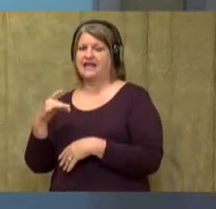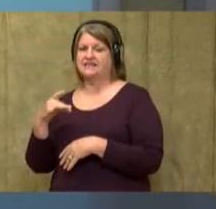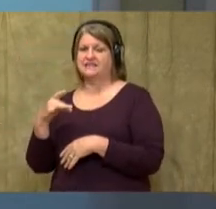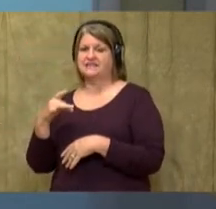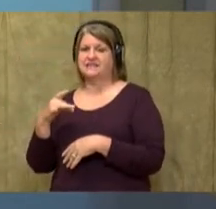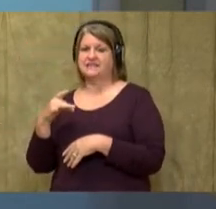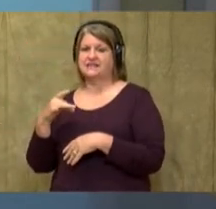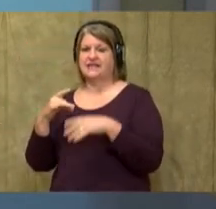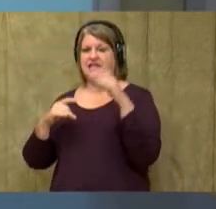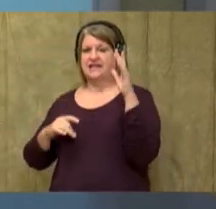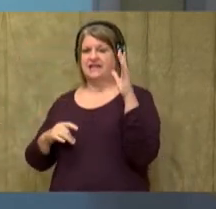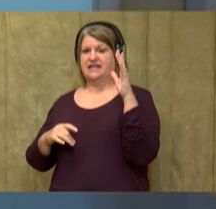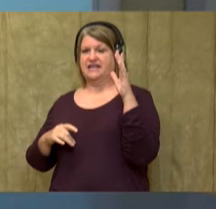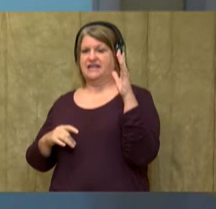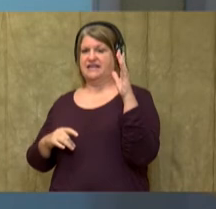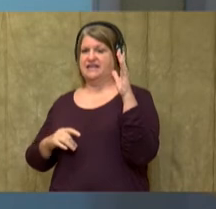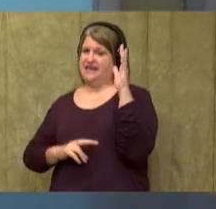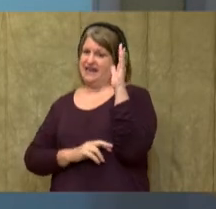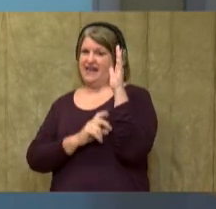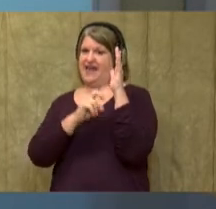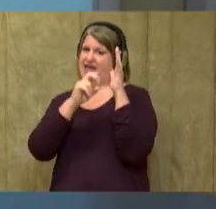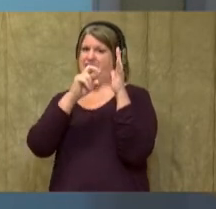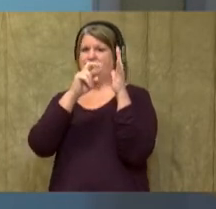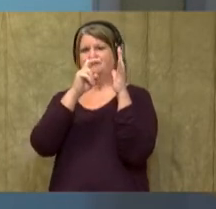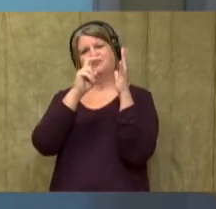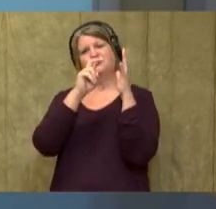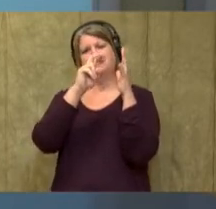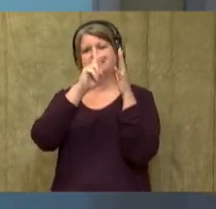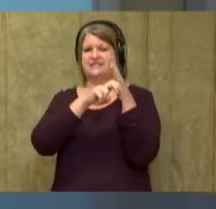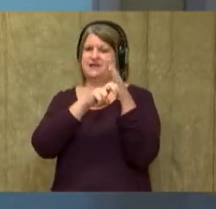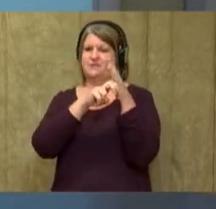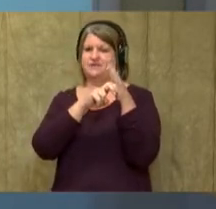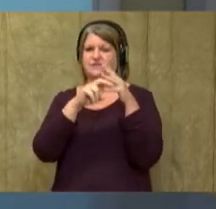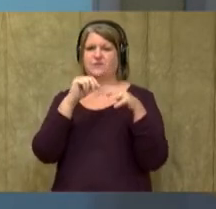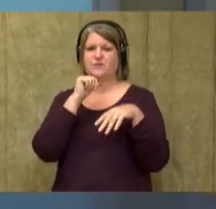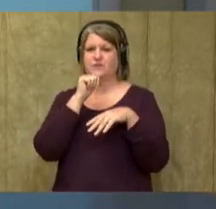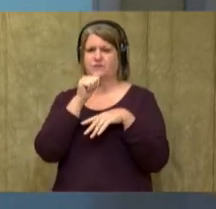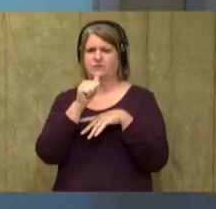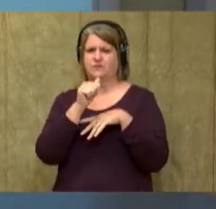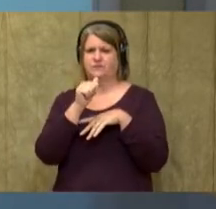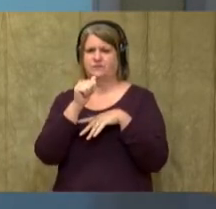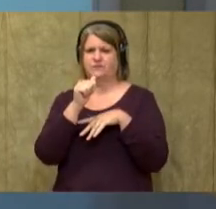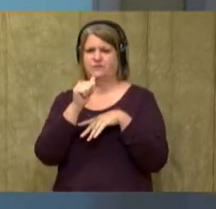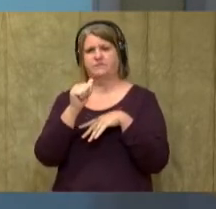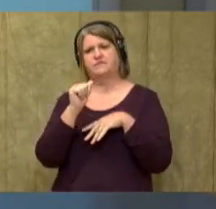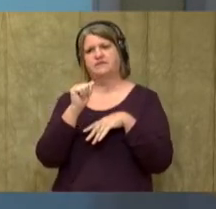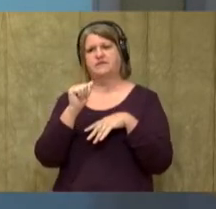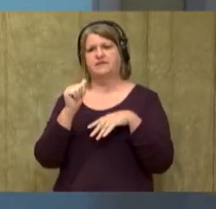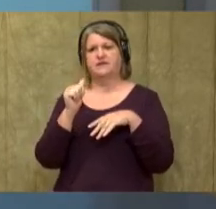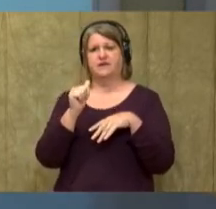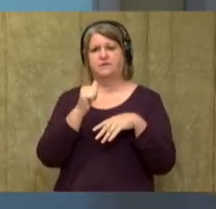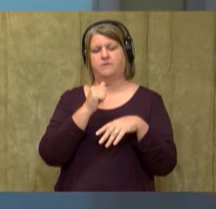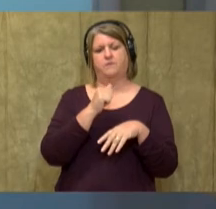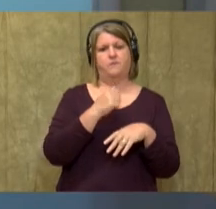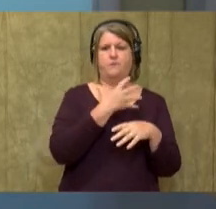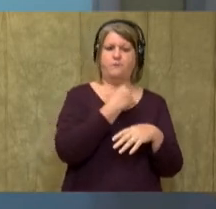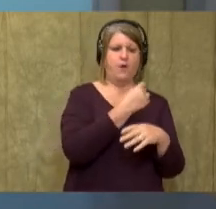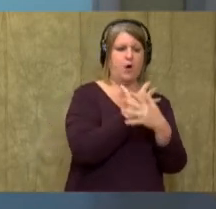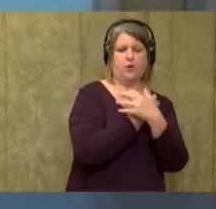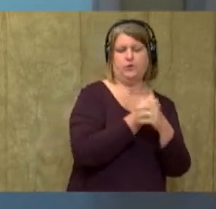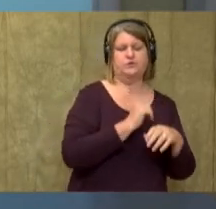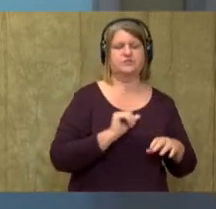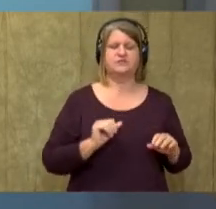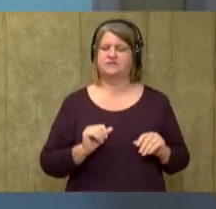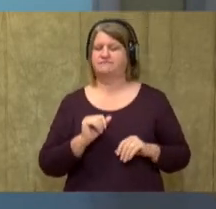branches. We didn't read that about pandas, did we? Also, another way that they are different is where do